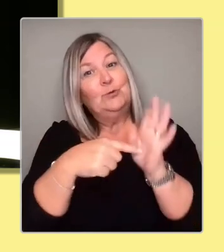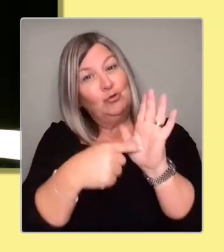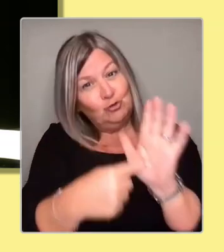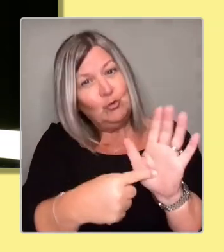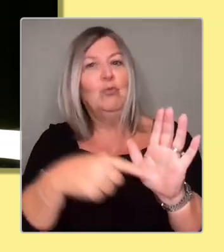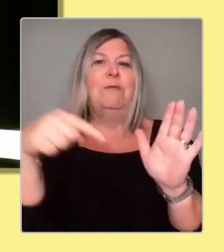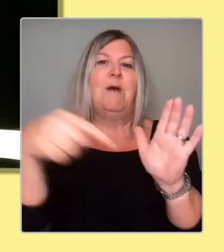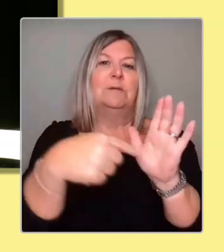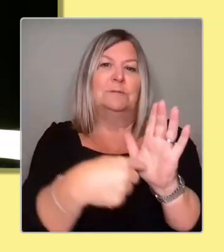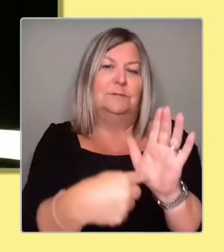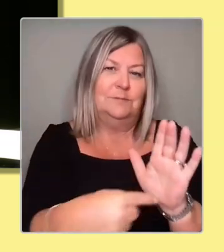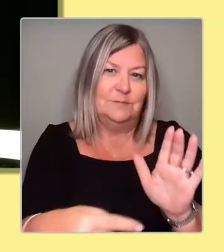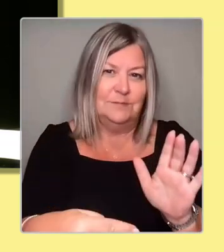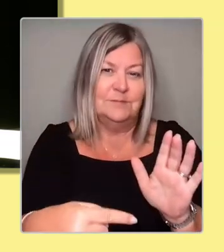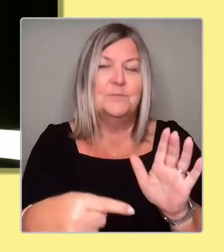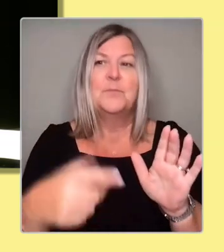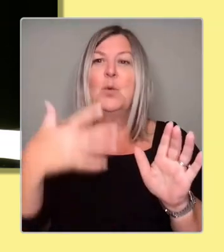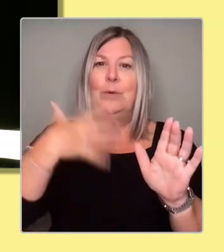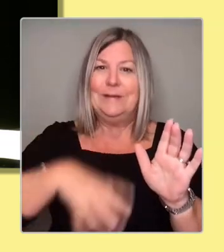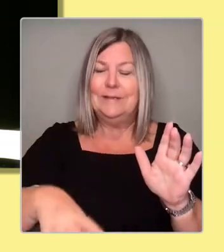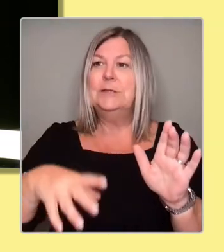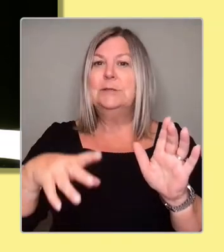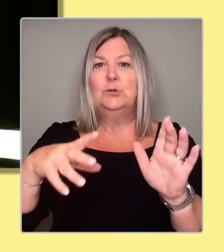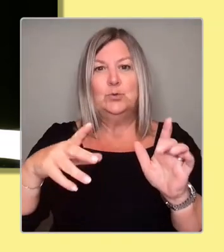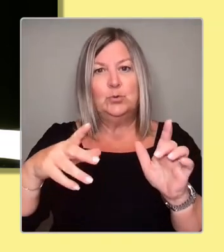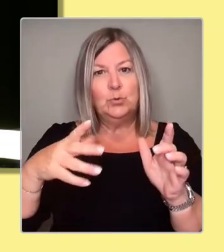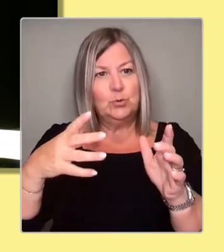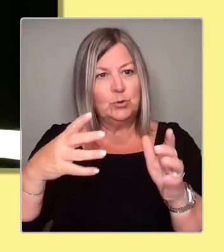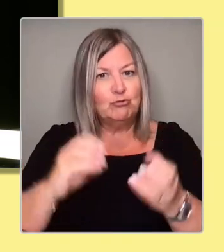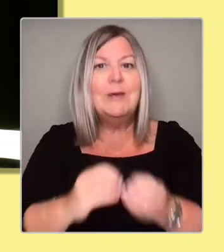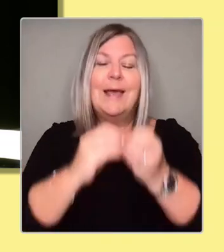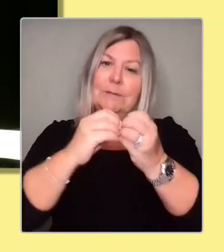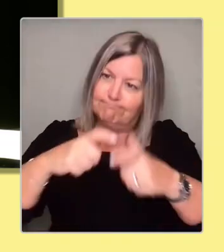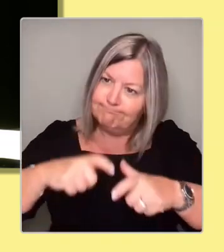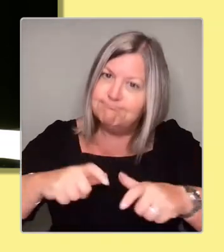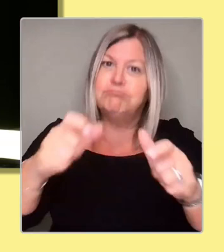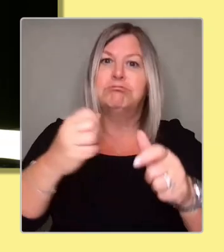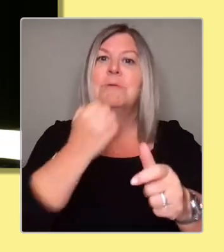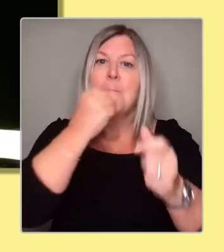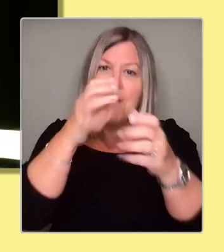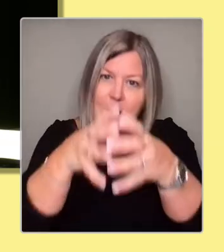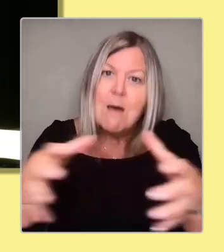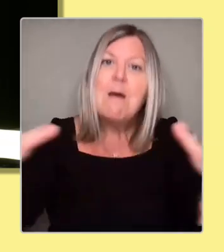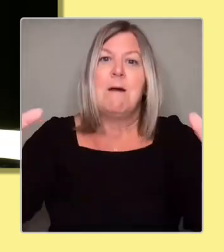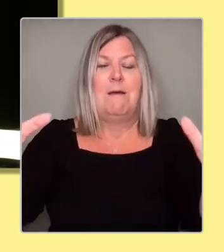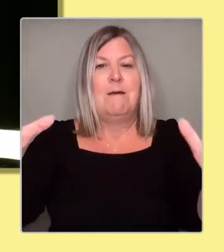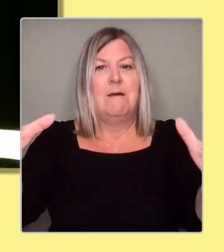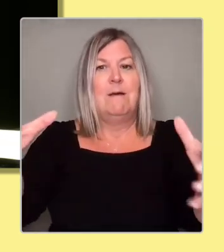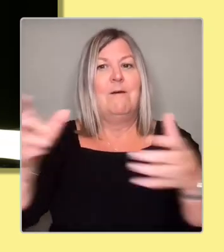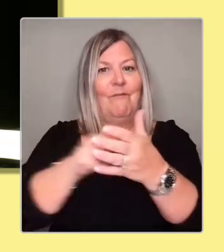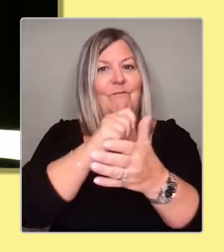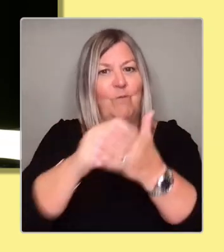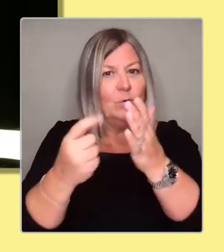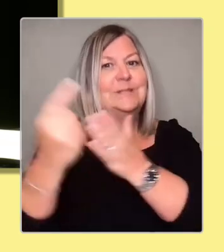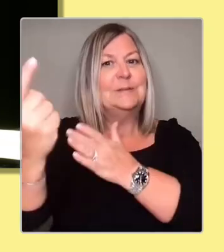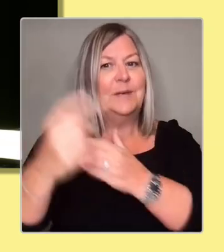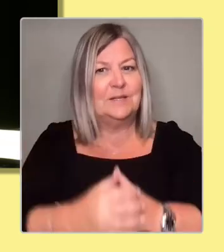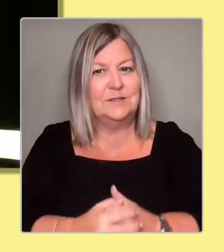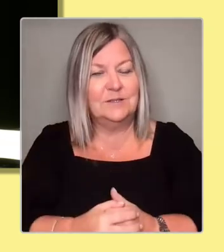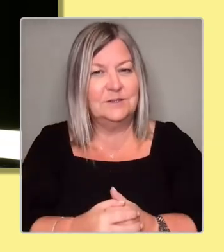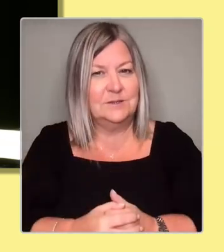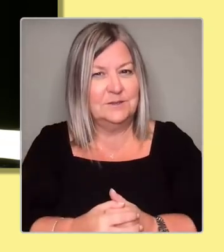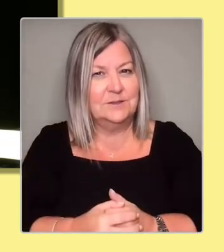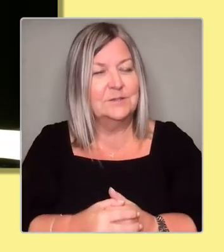I keep going back to the creation of the Scottish Parliament. All the political obstacles that were put in front of getting that Scottish Parliament were